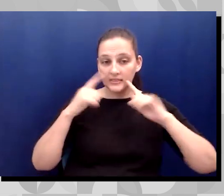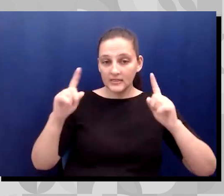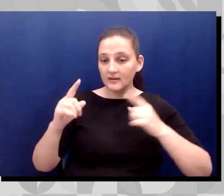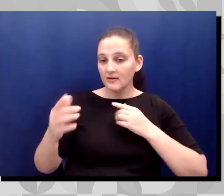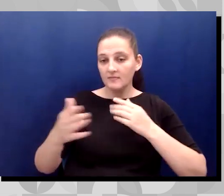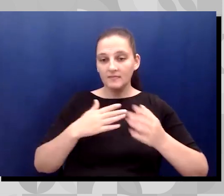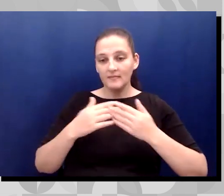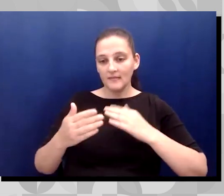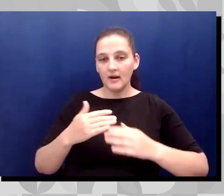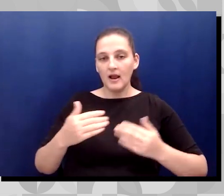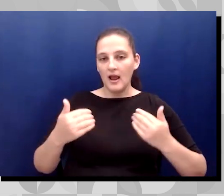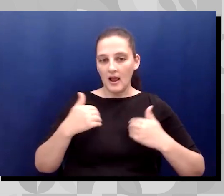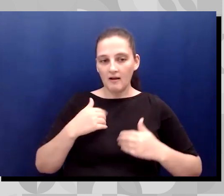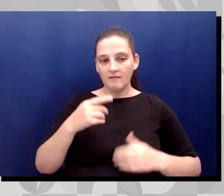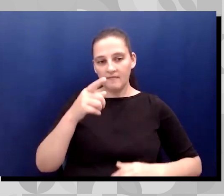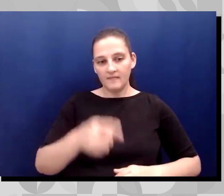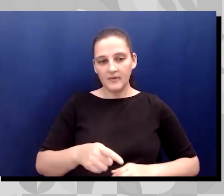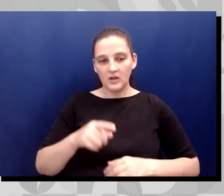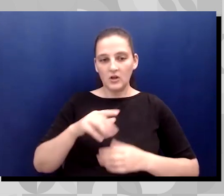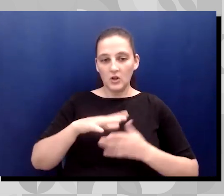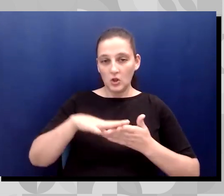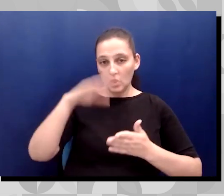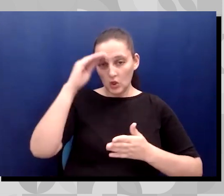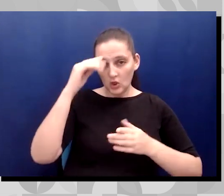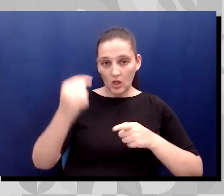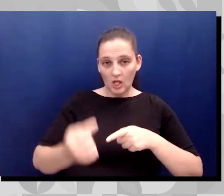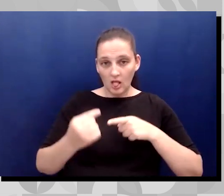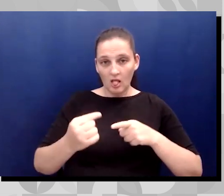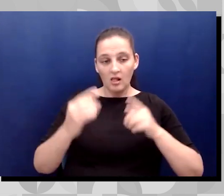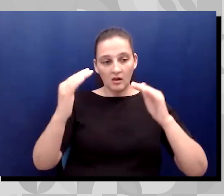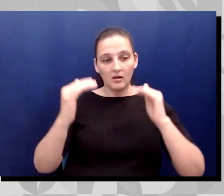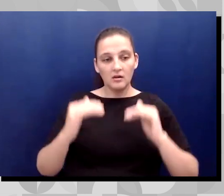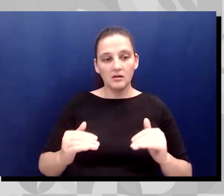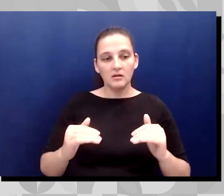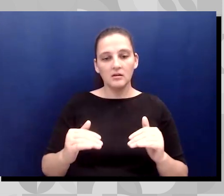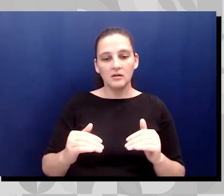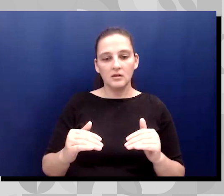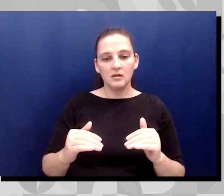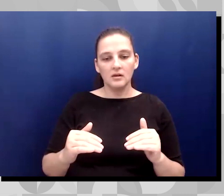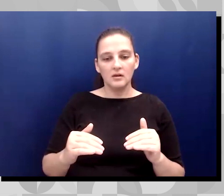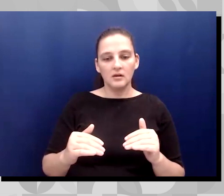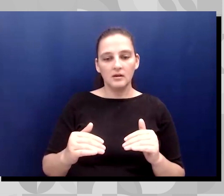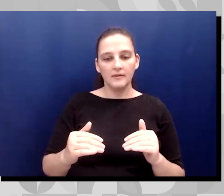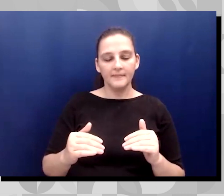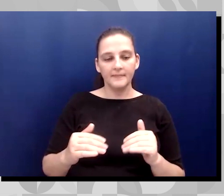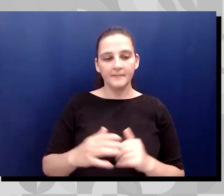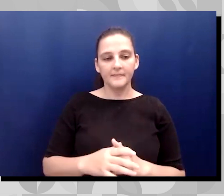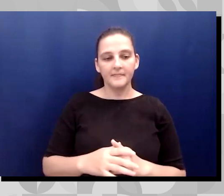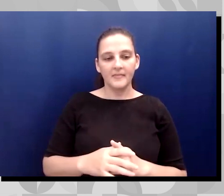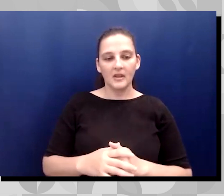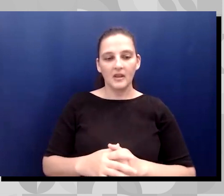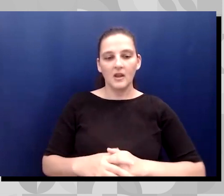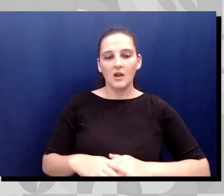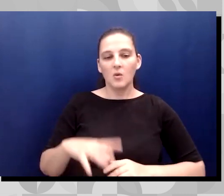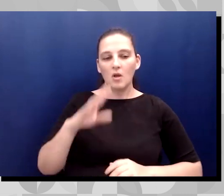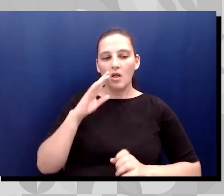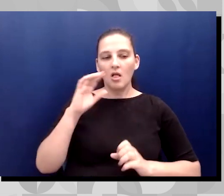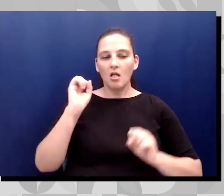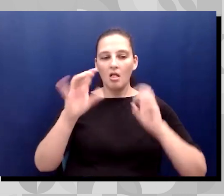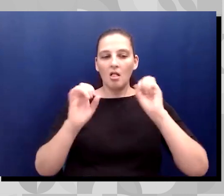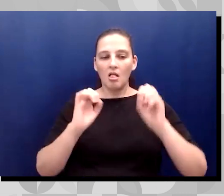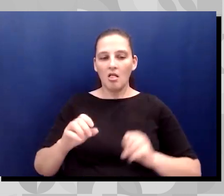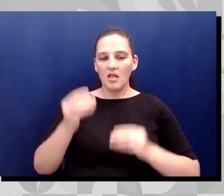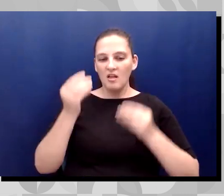difficulties. And lastly, I'm going to throw in some useful data on the importance of caregivers